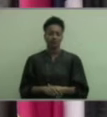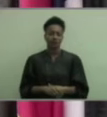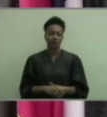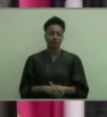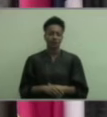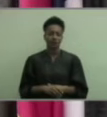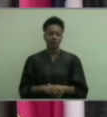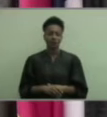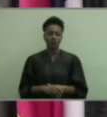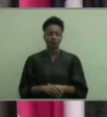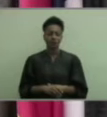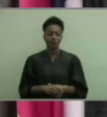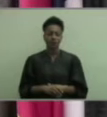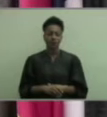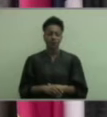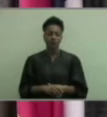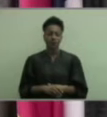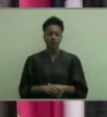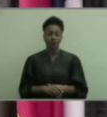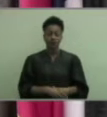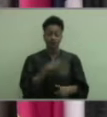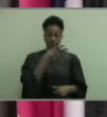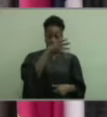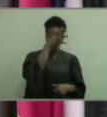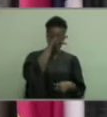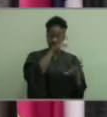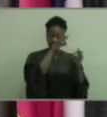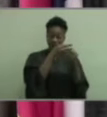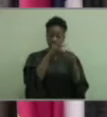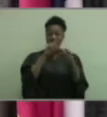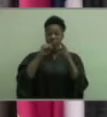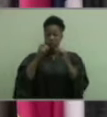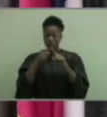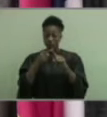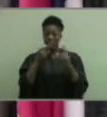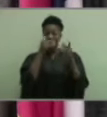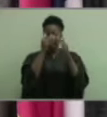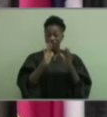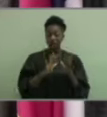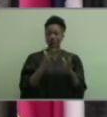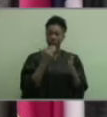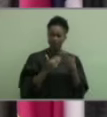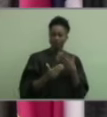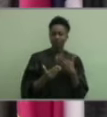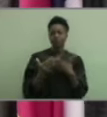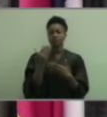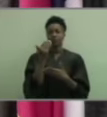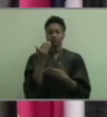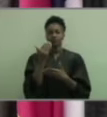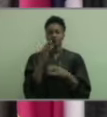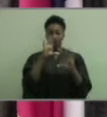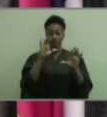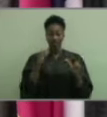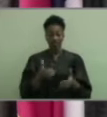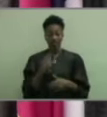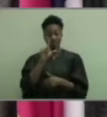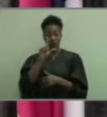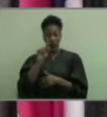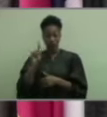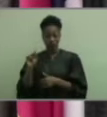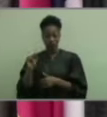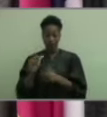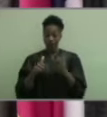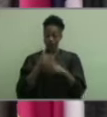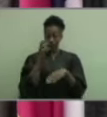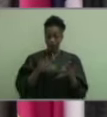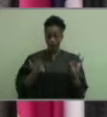Good morning, parents, family, friends, and neighbors of the Herschel V. Jenkins High School class of 2020. And